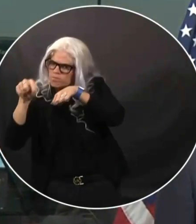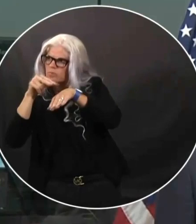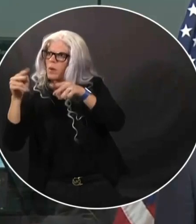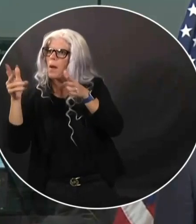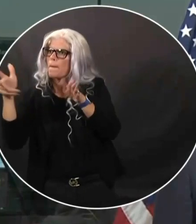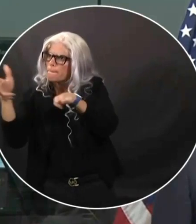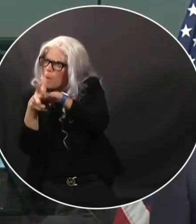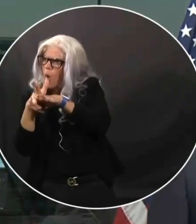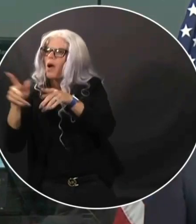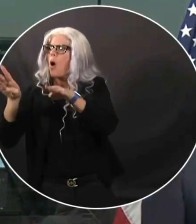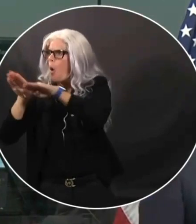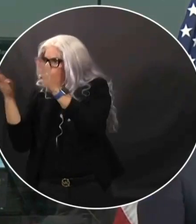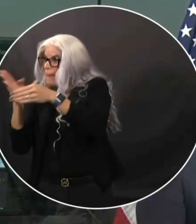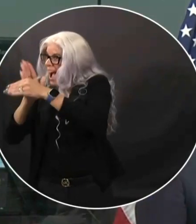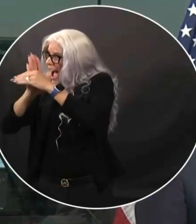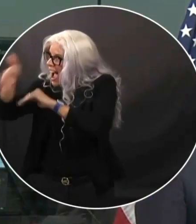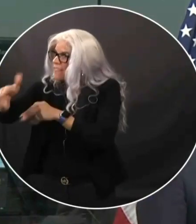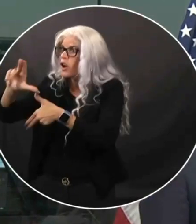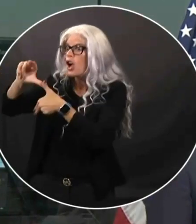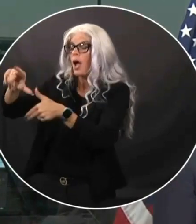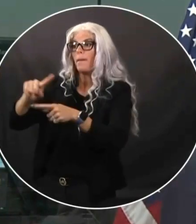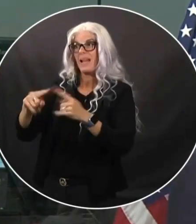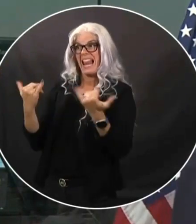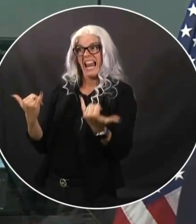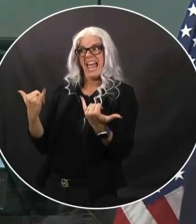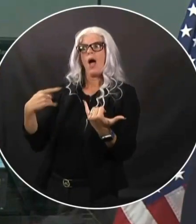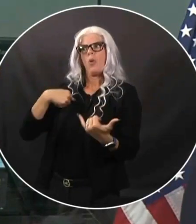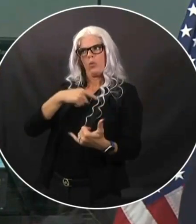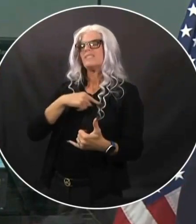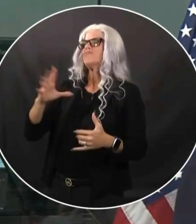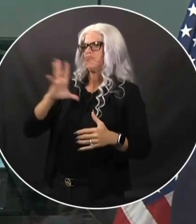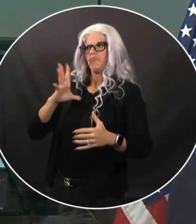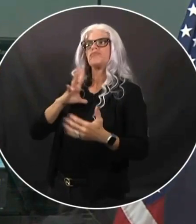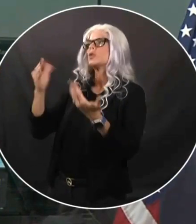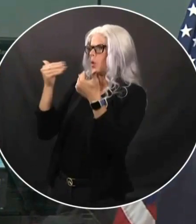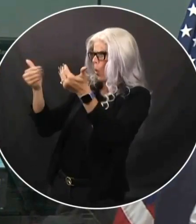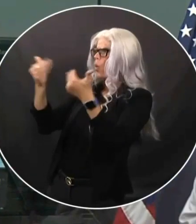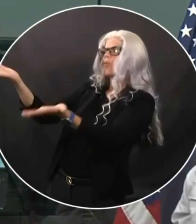are open and we're still taking fuel into the state so that we can get ourselves topped off.